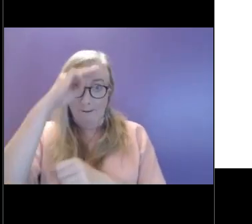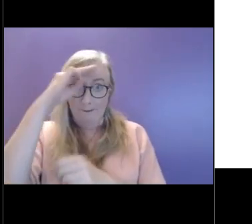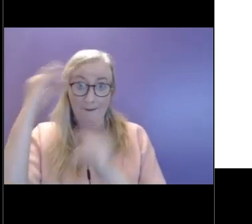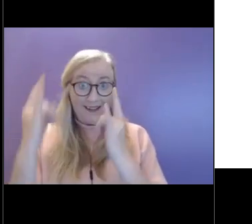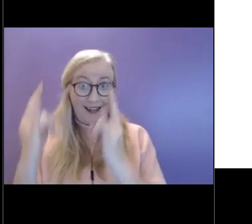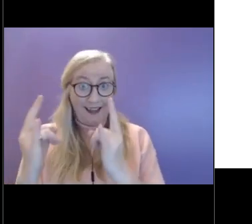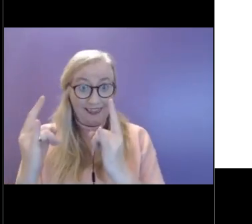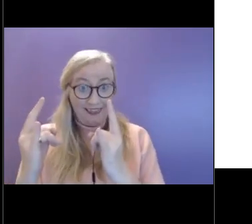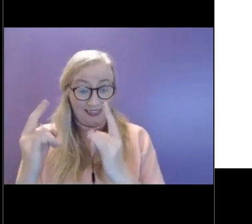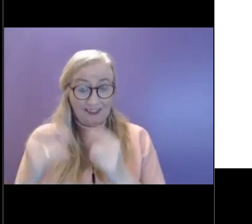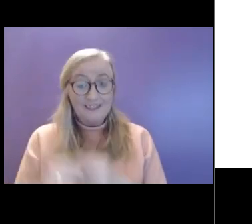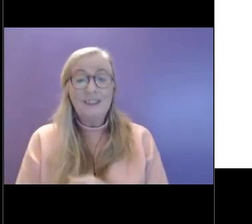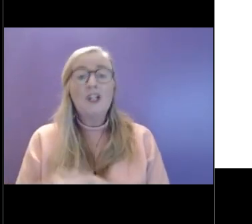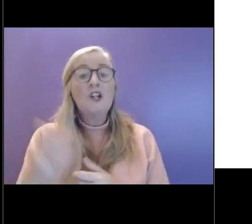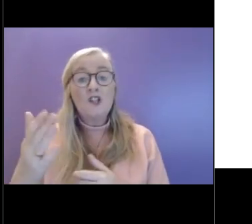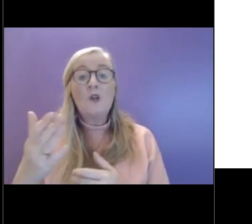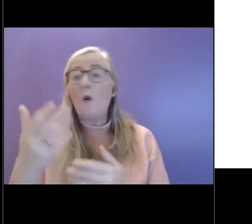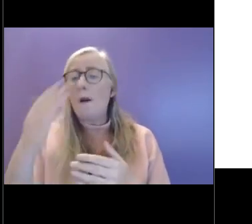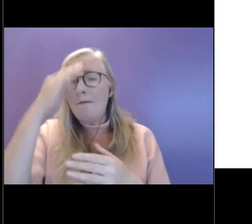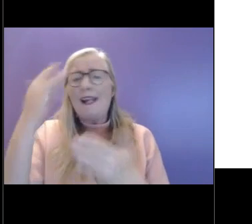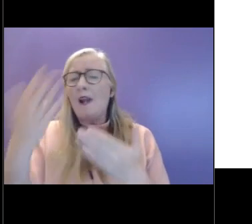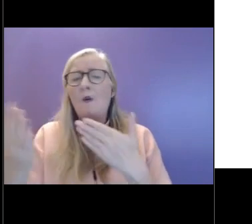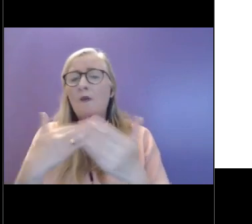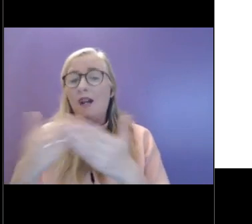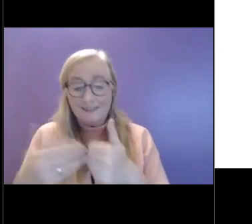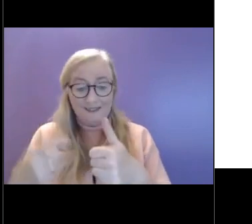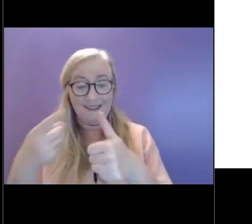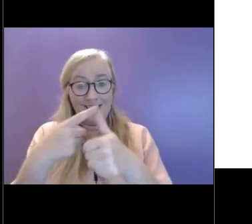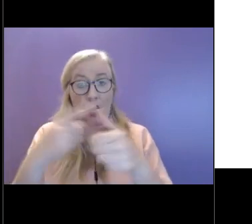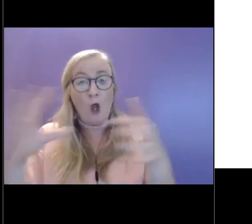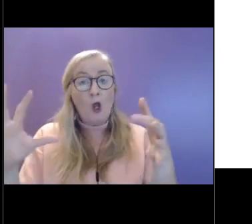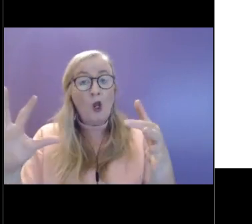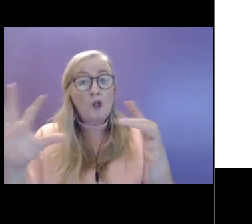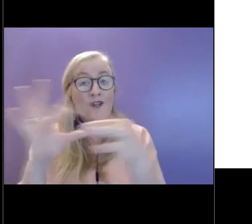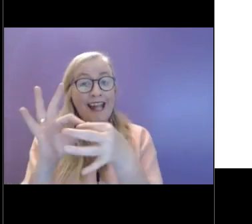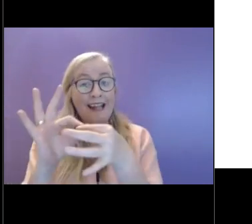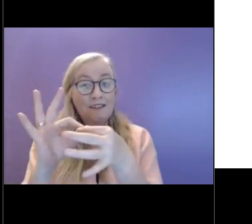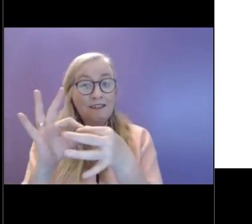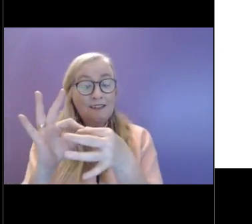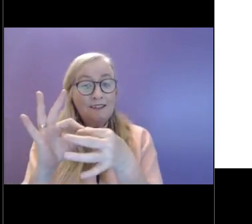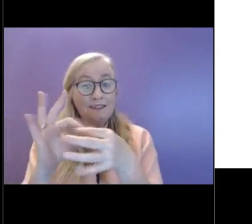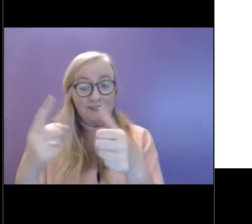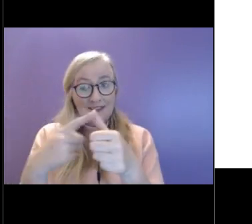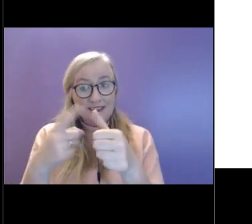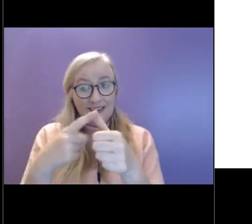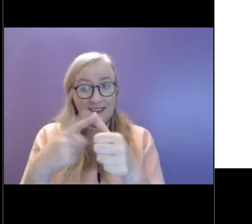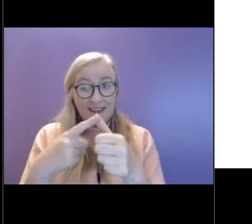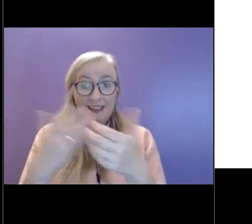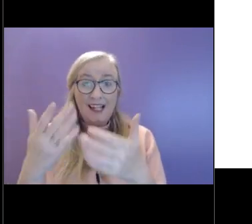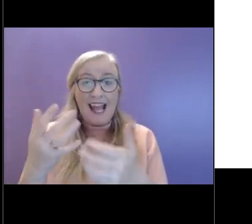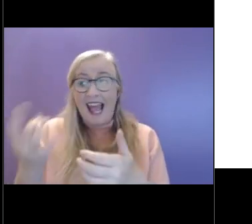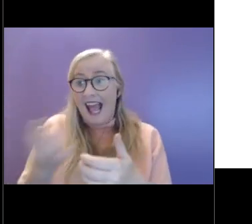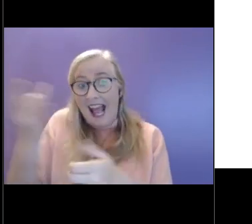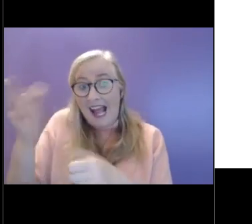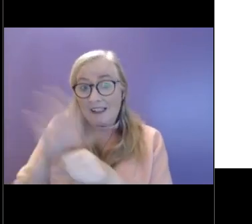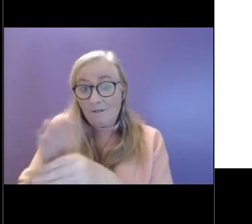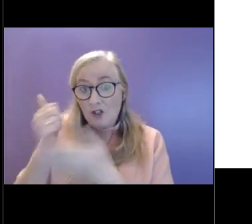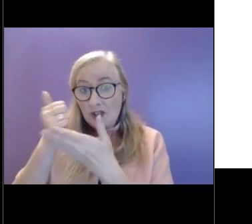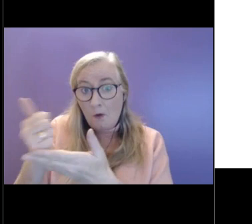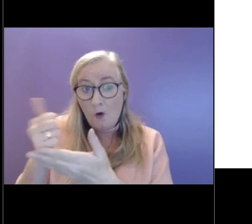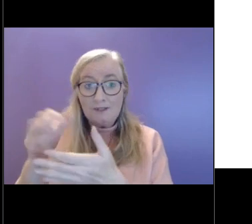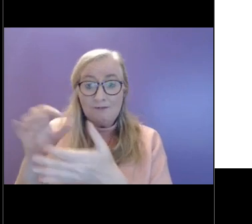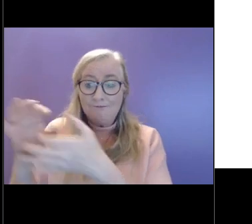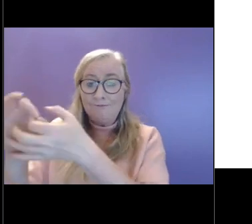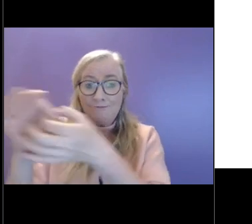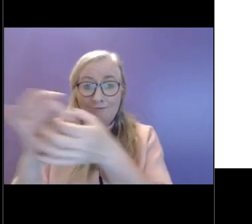So the first one of those is about connecting. So we've just been talking about about that, about asking for support or connecting with peers, with